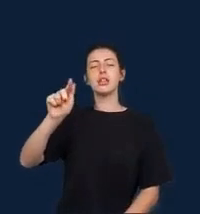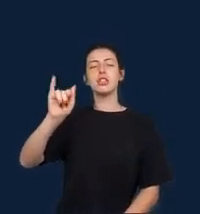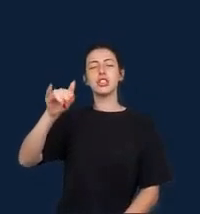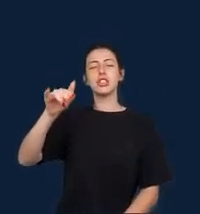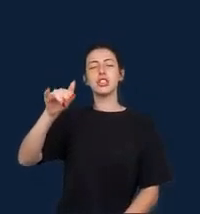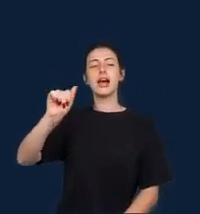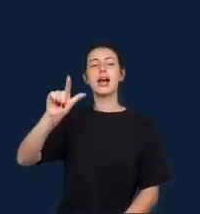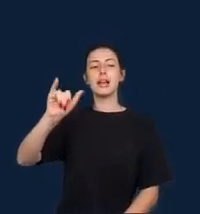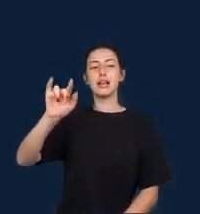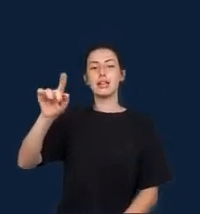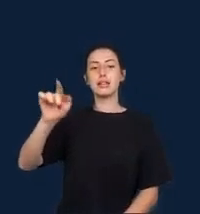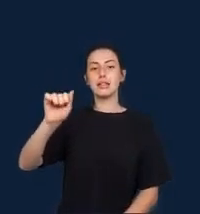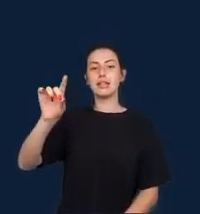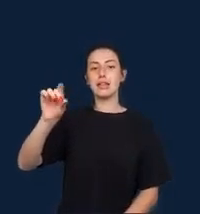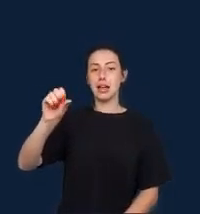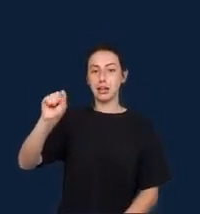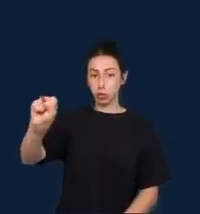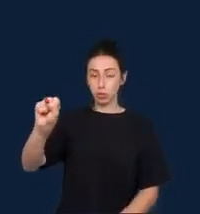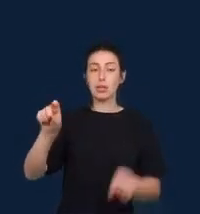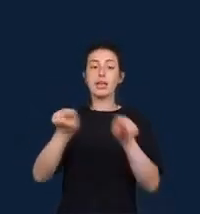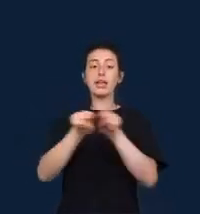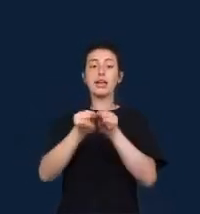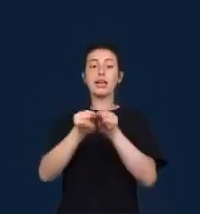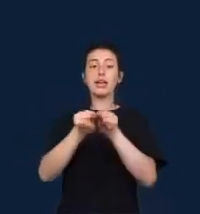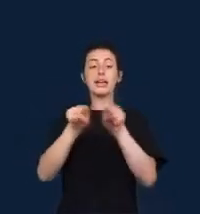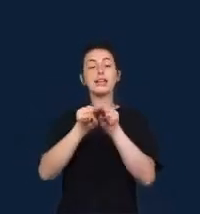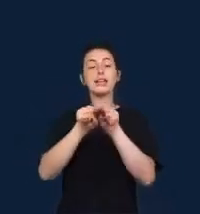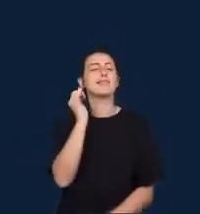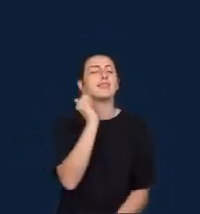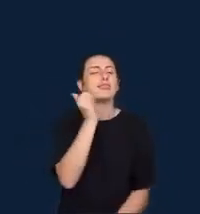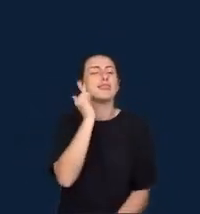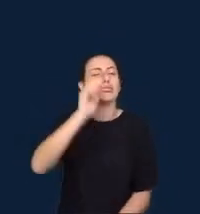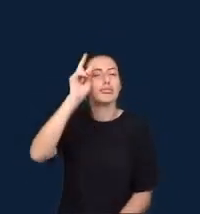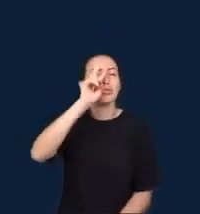and examples provided by the authors of this book.